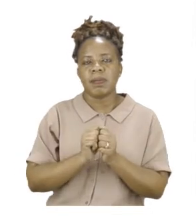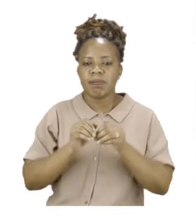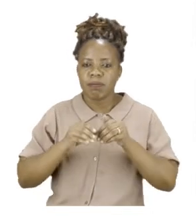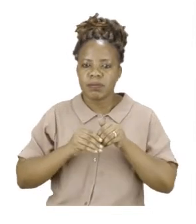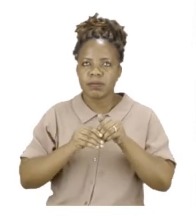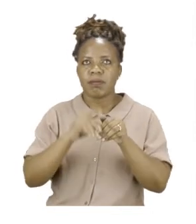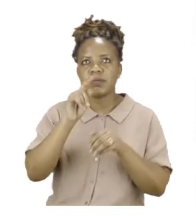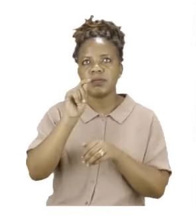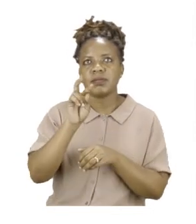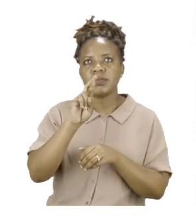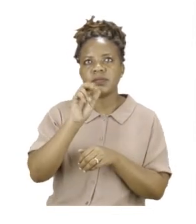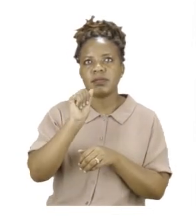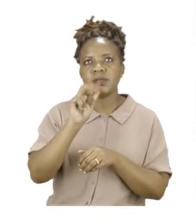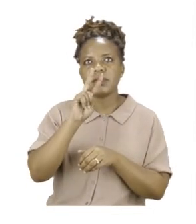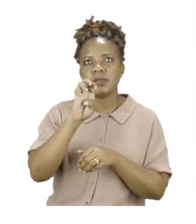visit,